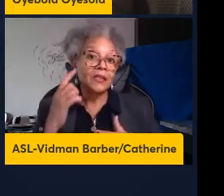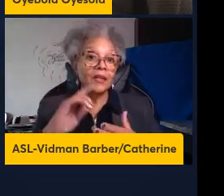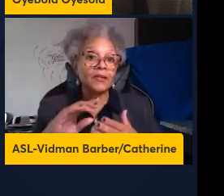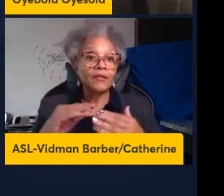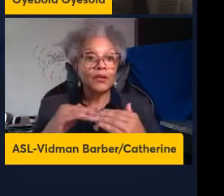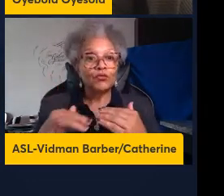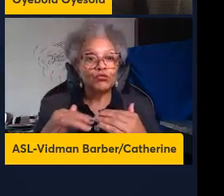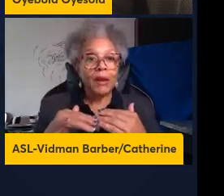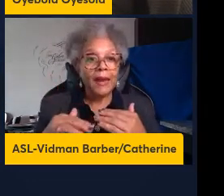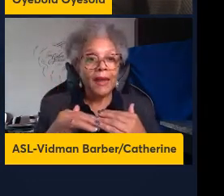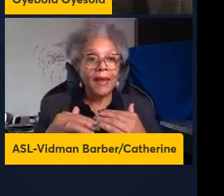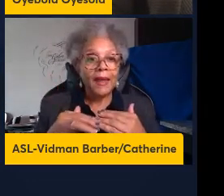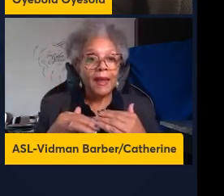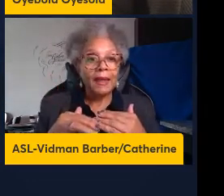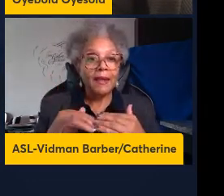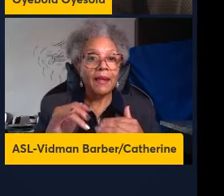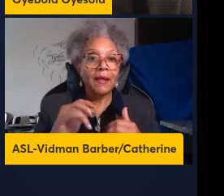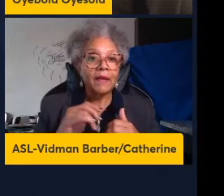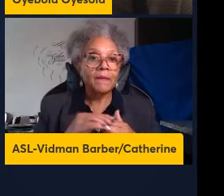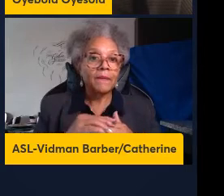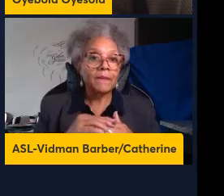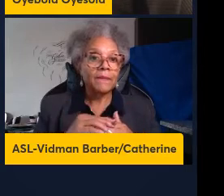gut where the intestinal